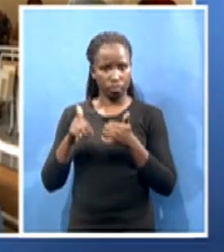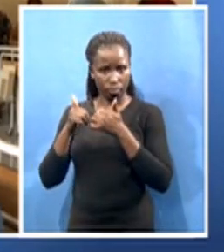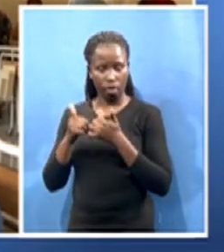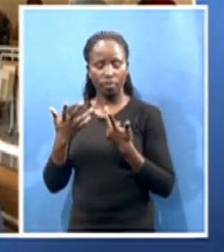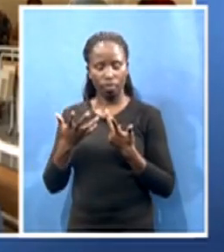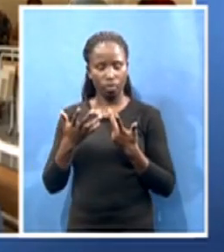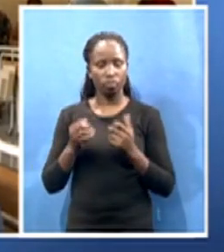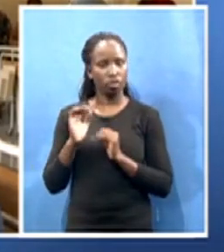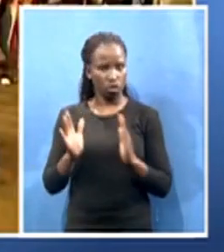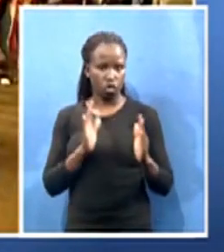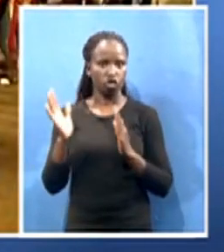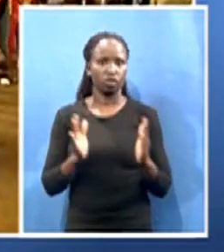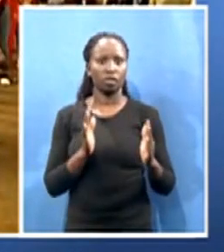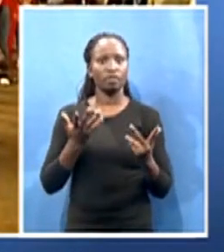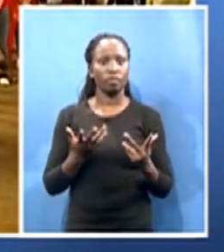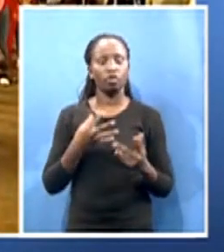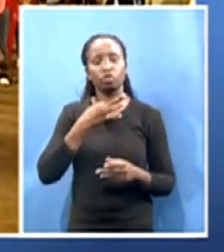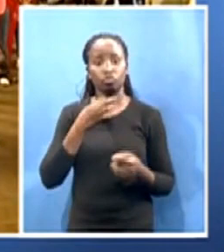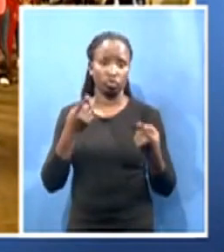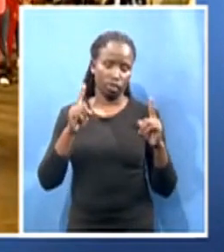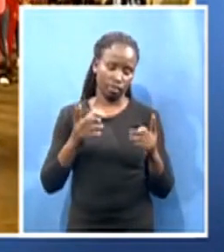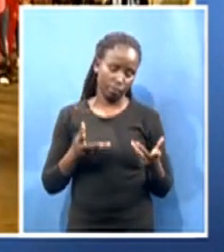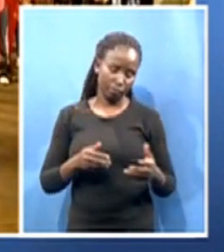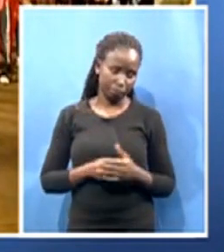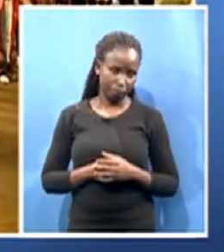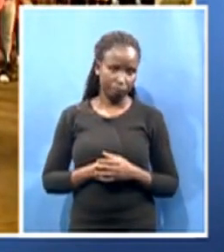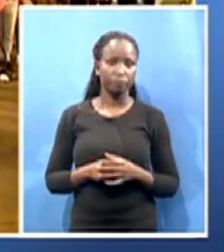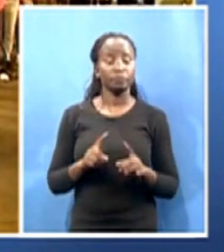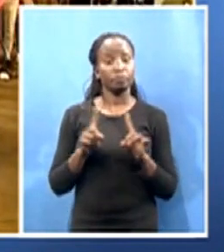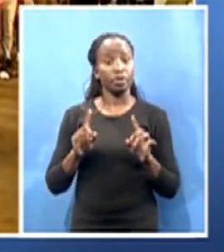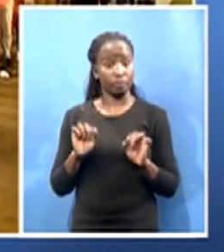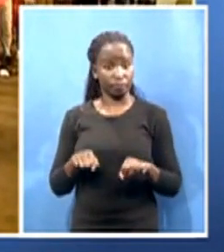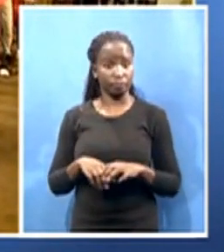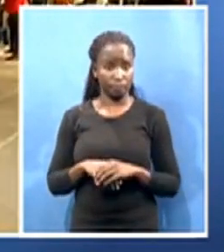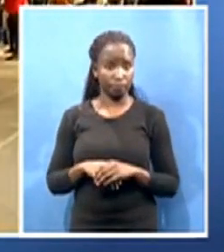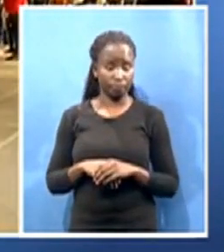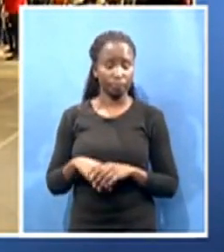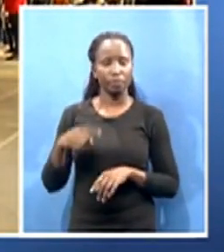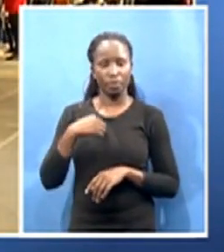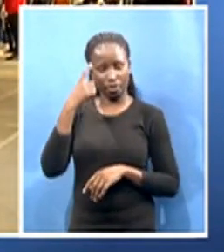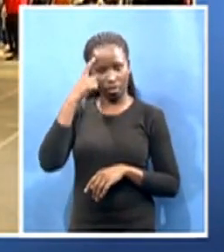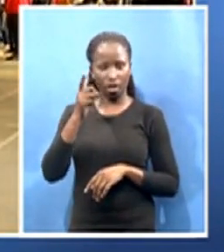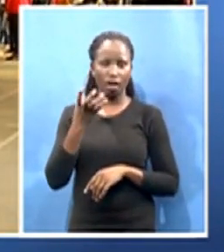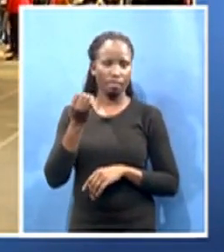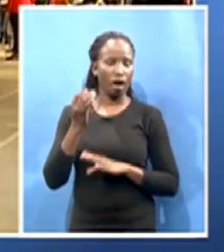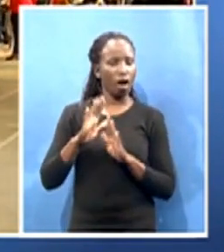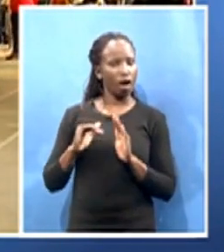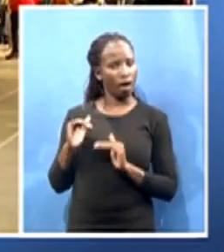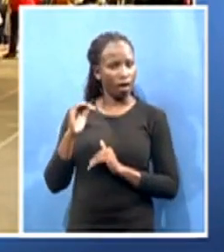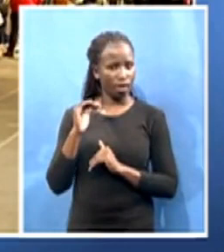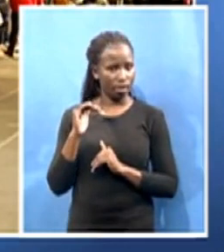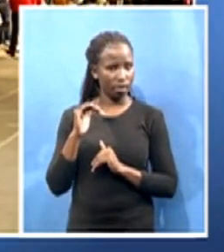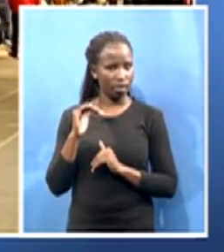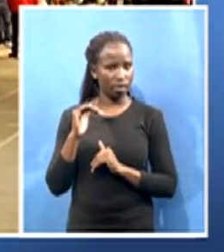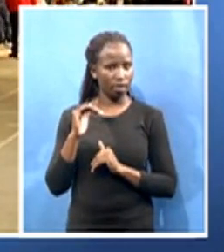of loss to follow-up. But certainly, I think with the high notification and the high awareness